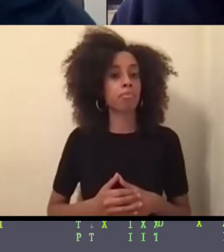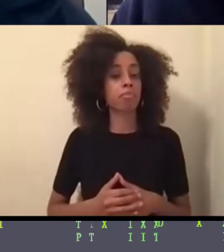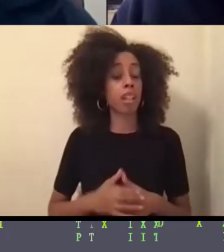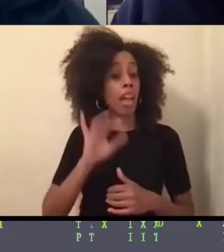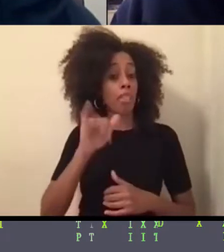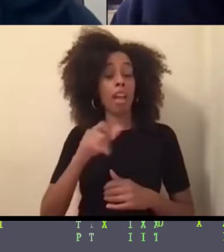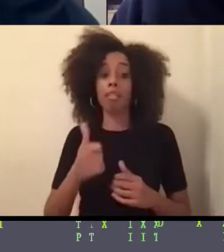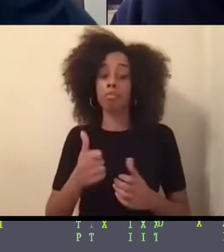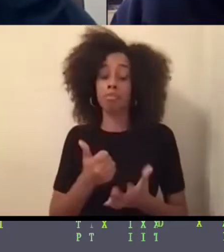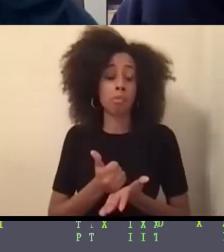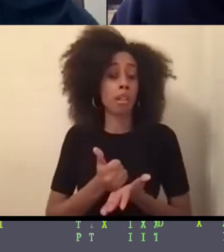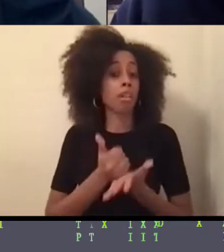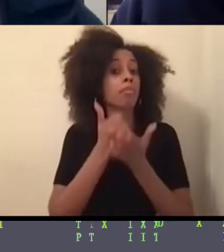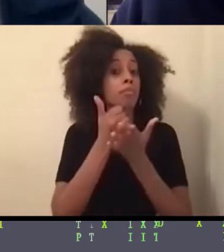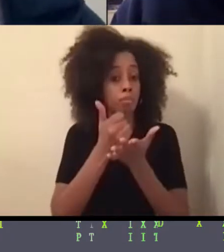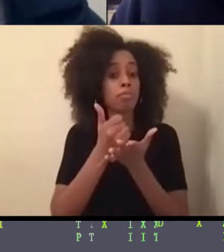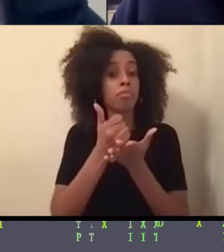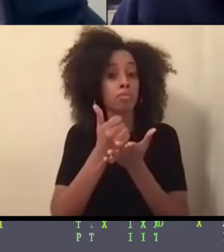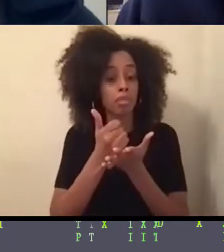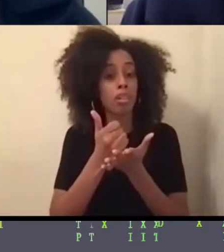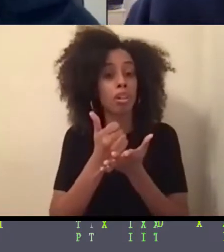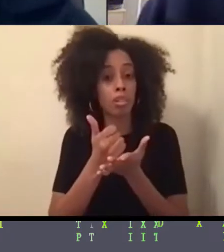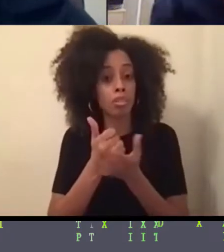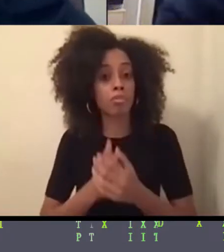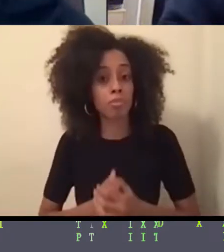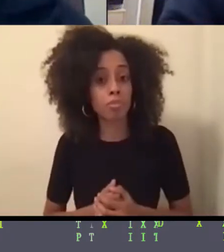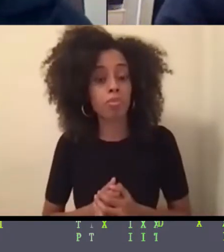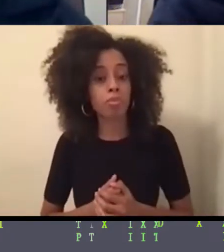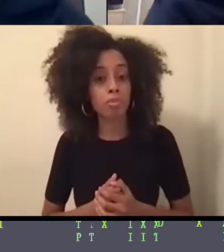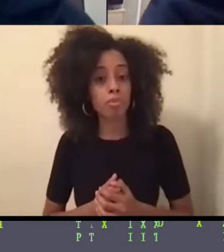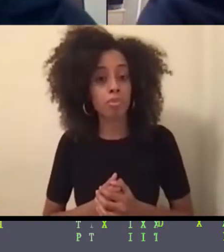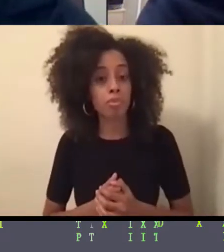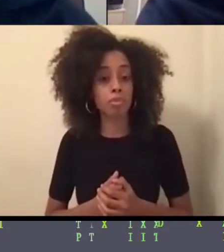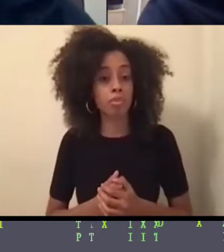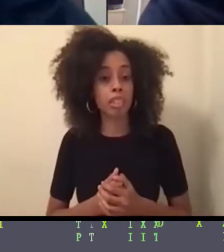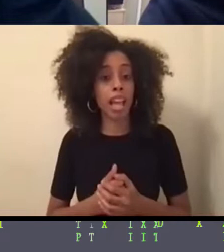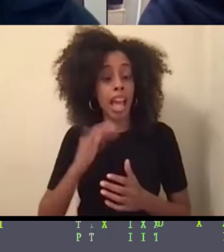and it brought me to where I am today.